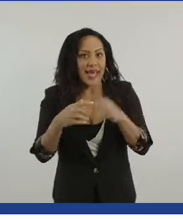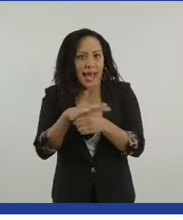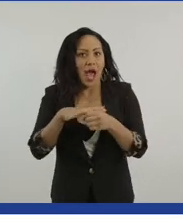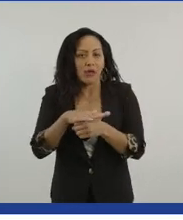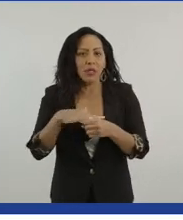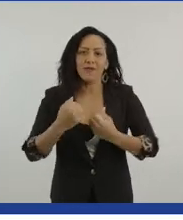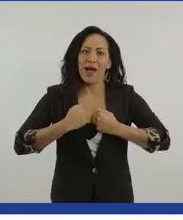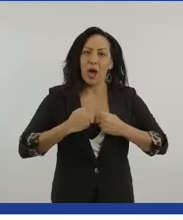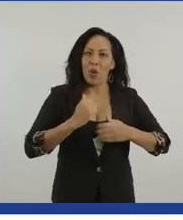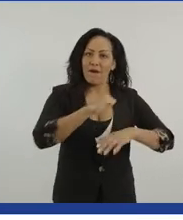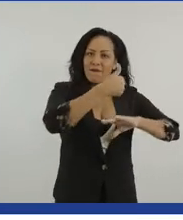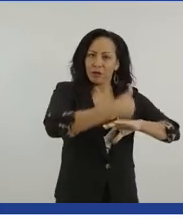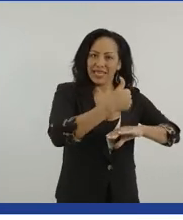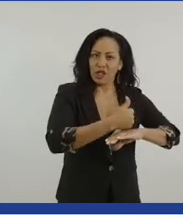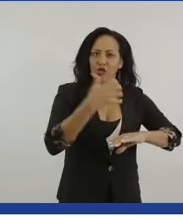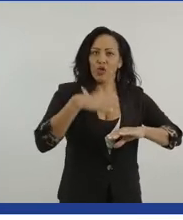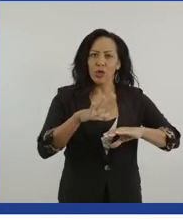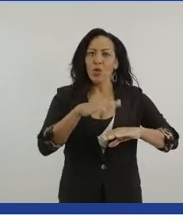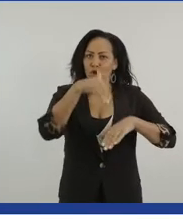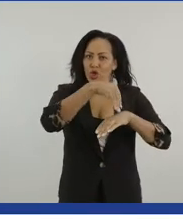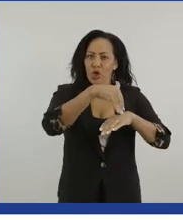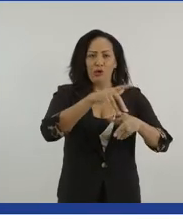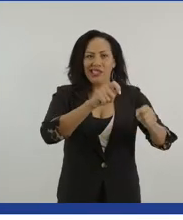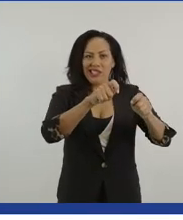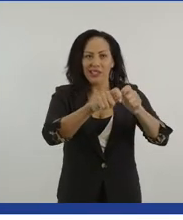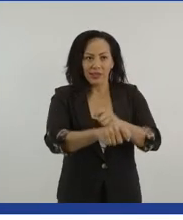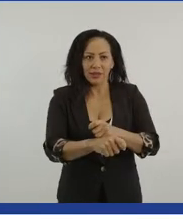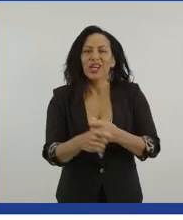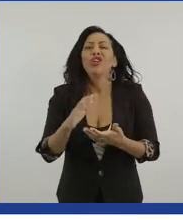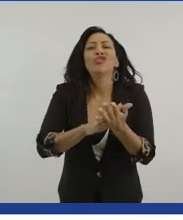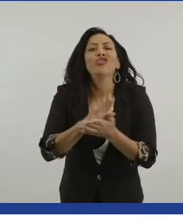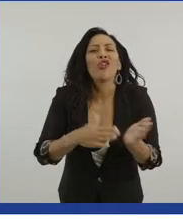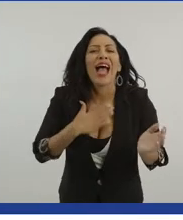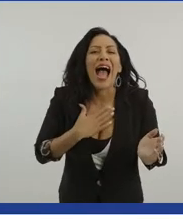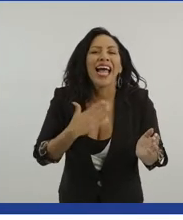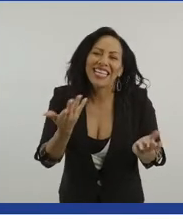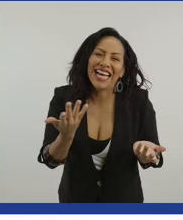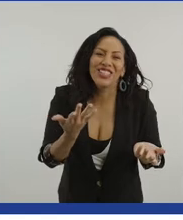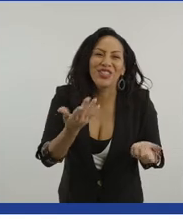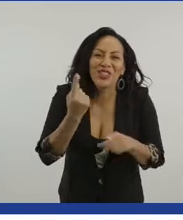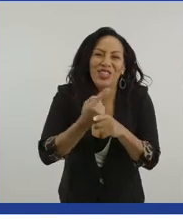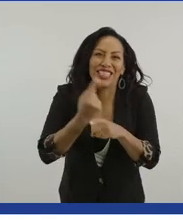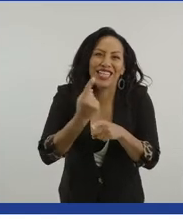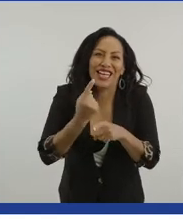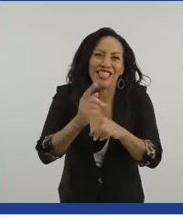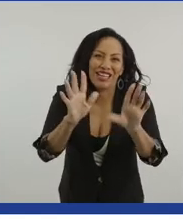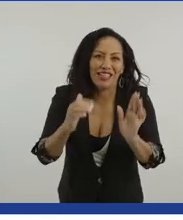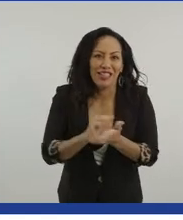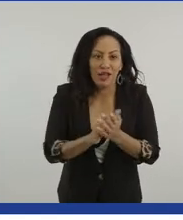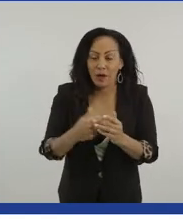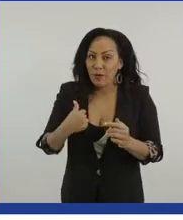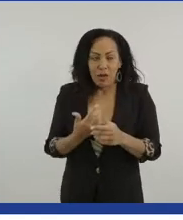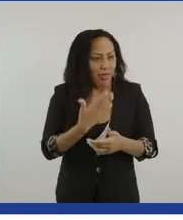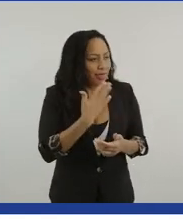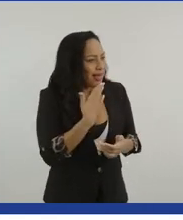we're looking to have an impact on. Brilliant. That sounds amazing. like to chat a bit. Sorry. I'll, I'll definitely try and come along. Um, my